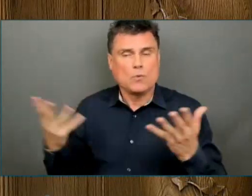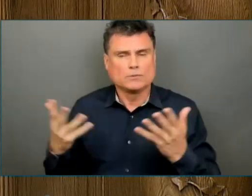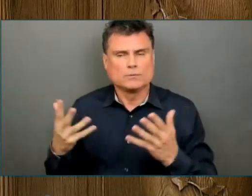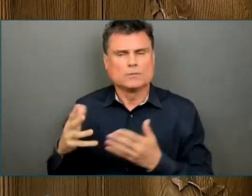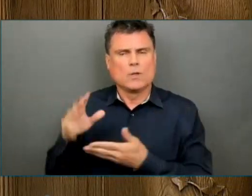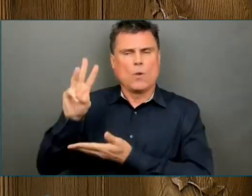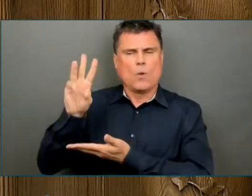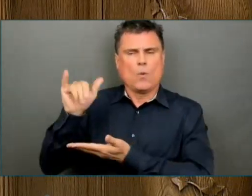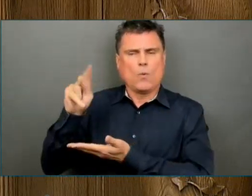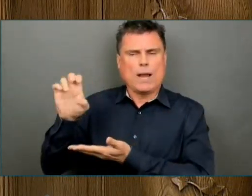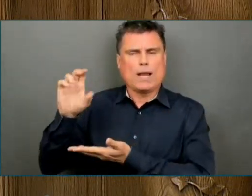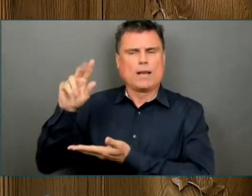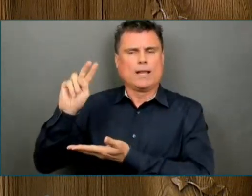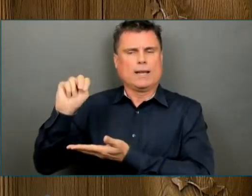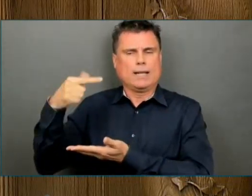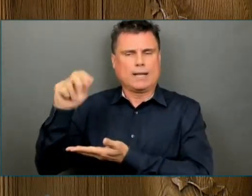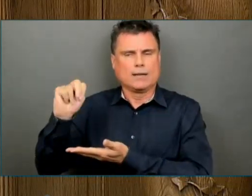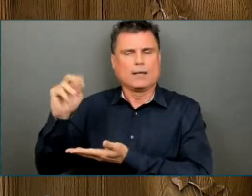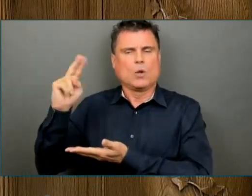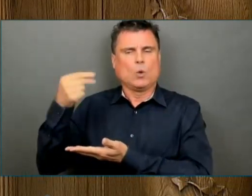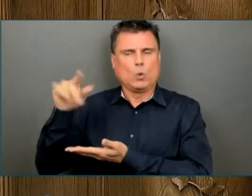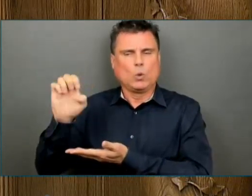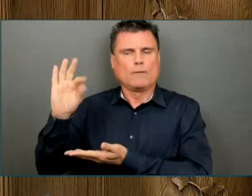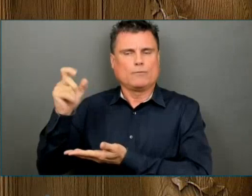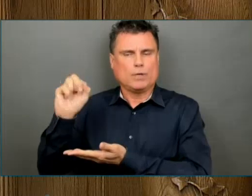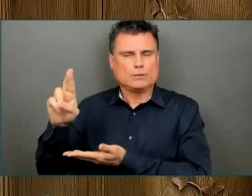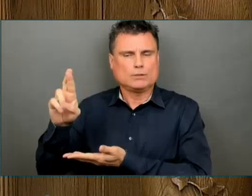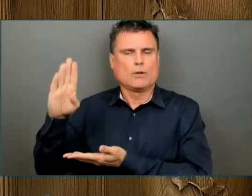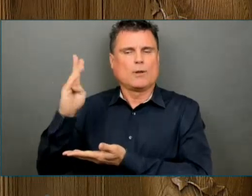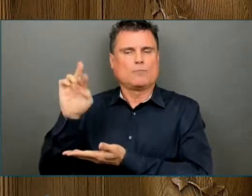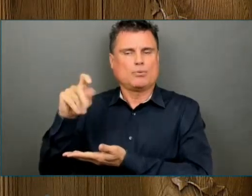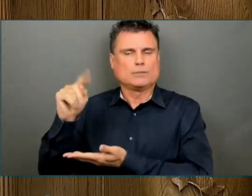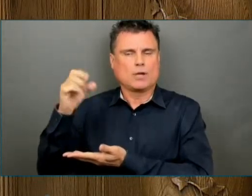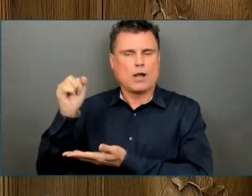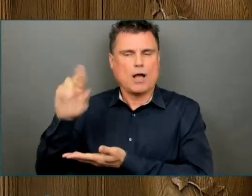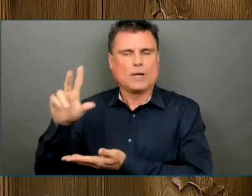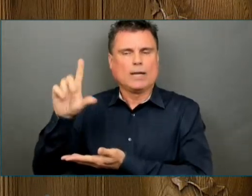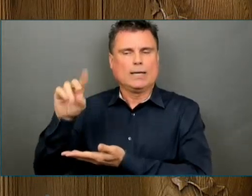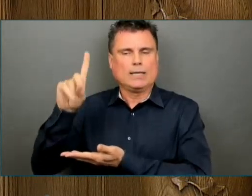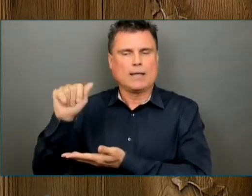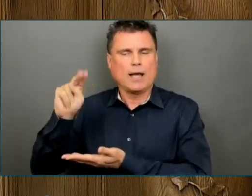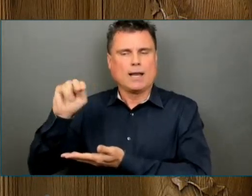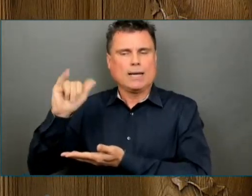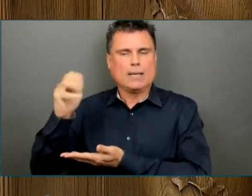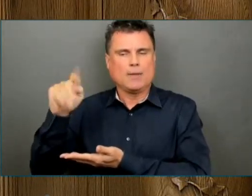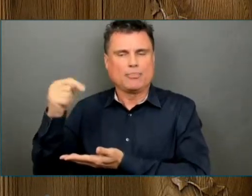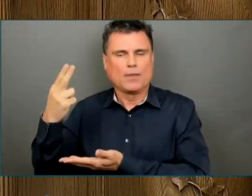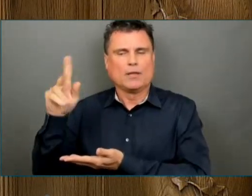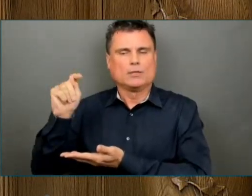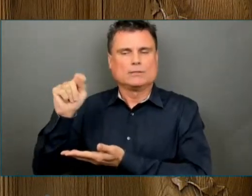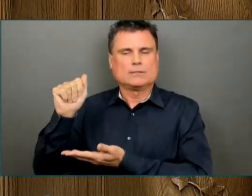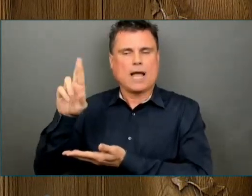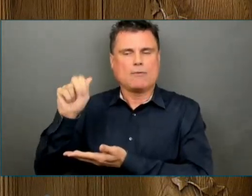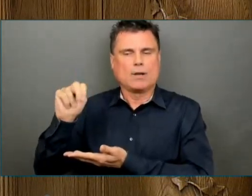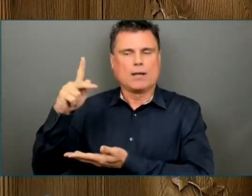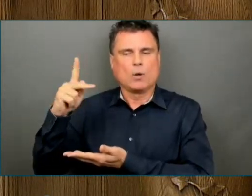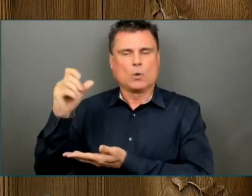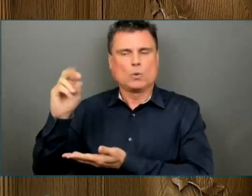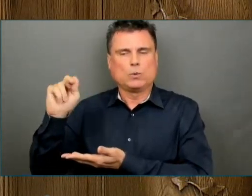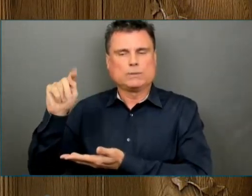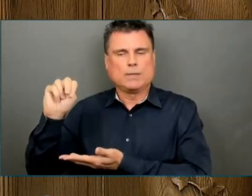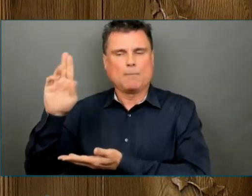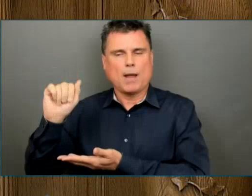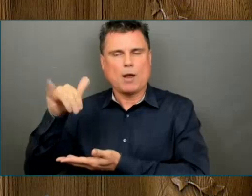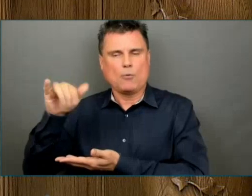Hugh Fraser, actor Brent Carver, composer and pianist Linda Nemeth, actor and playwright Taran